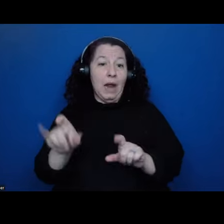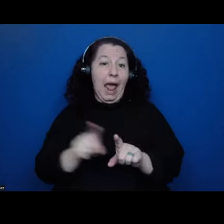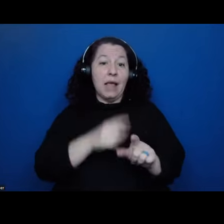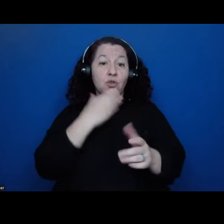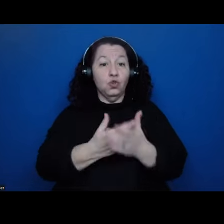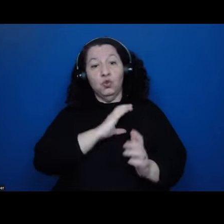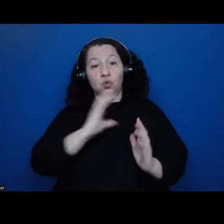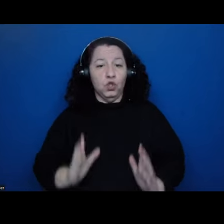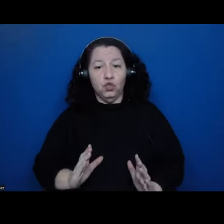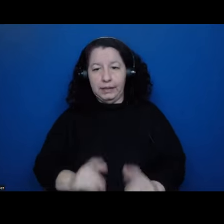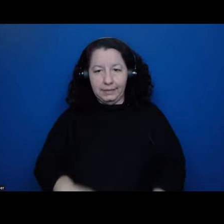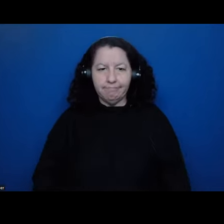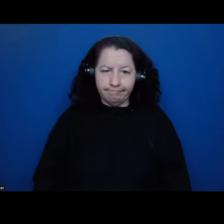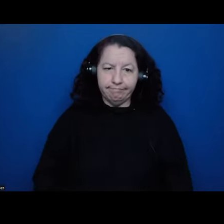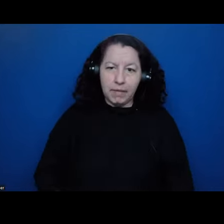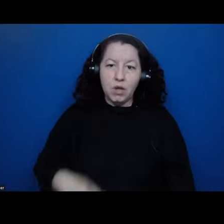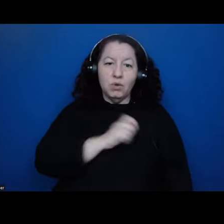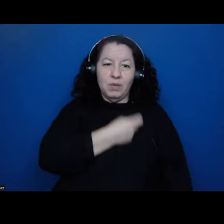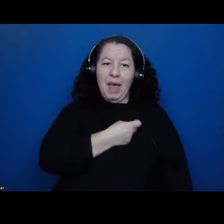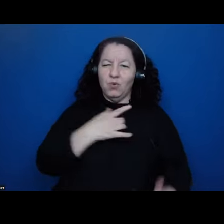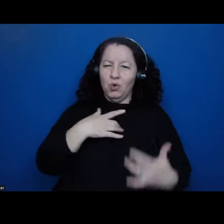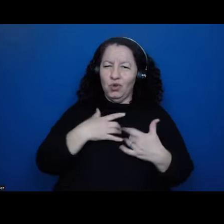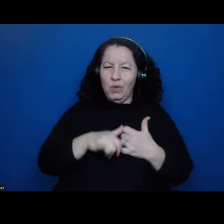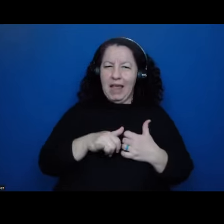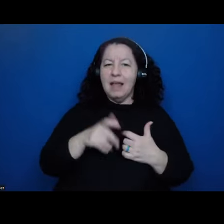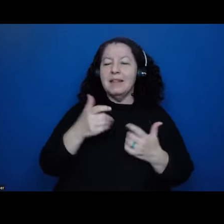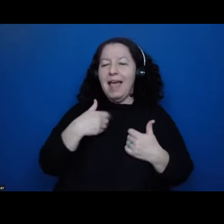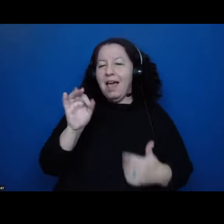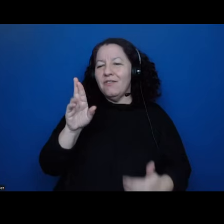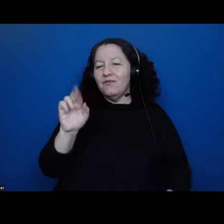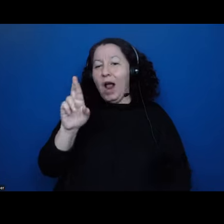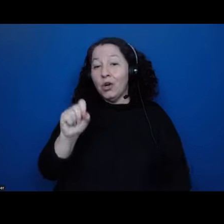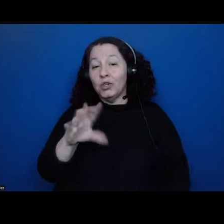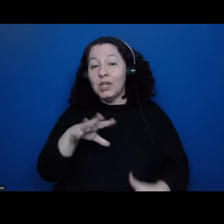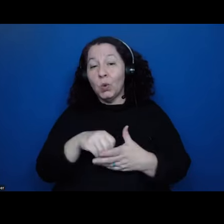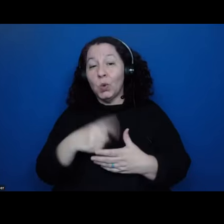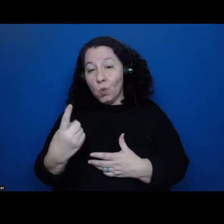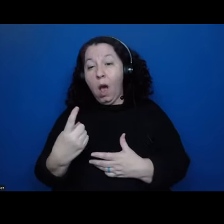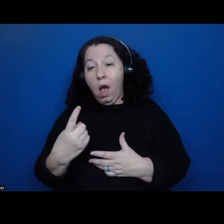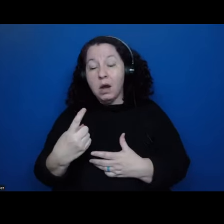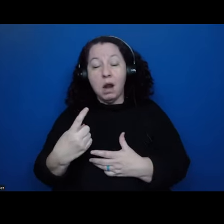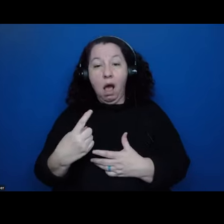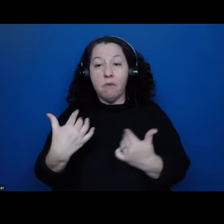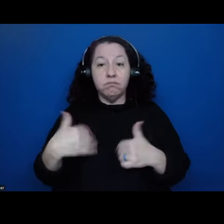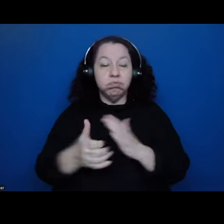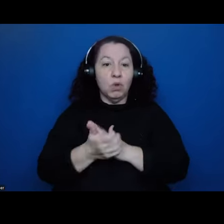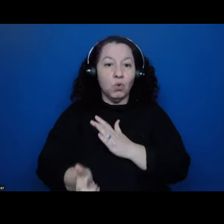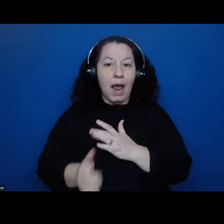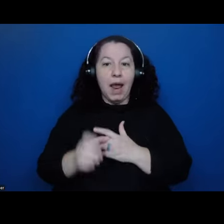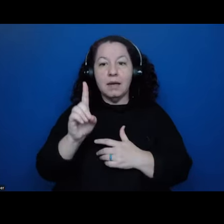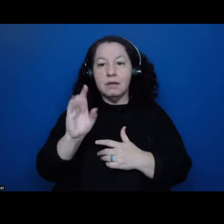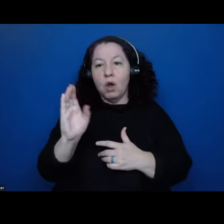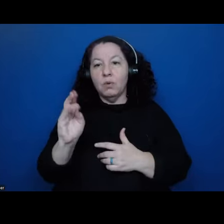were, you know, concerned with that. And there were friars, including one of the great documentarians, um, Toribo the Benevente,